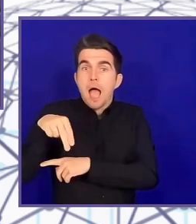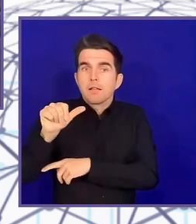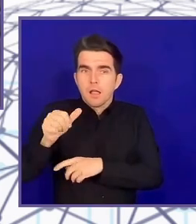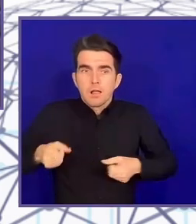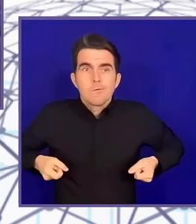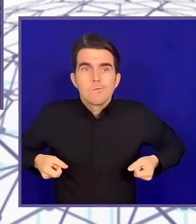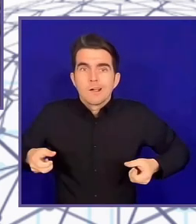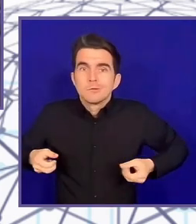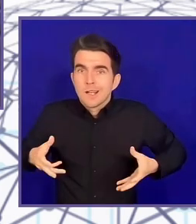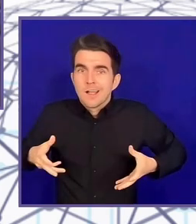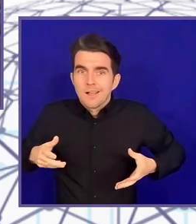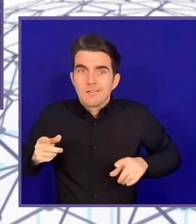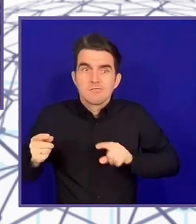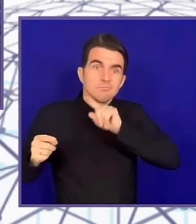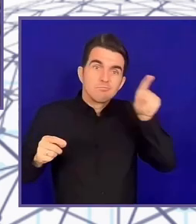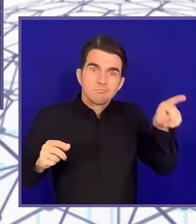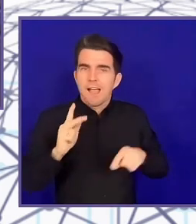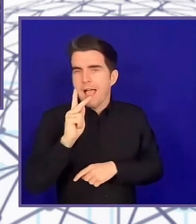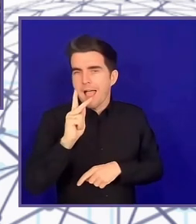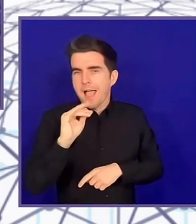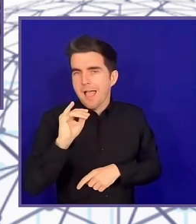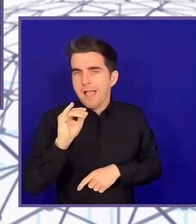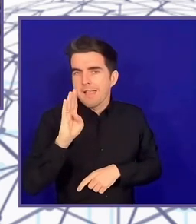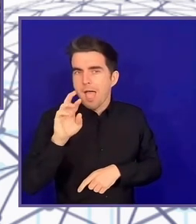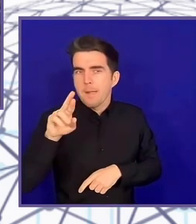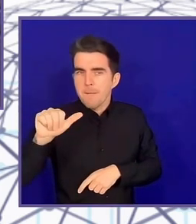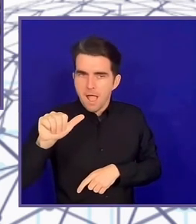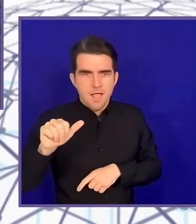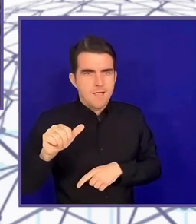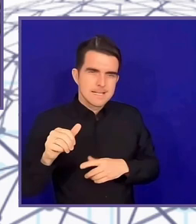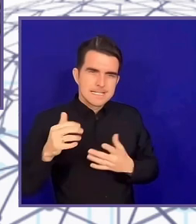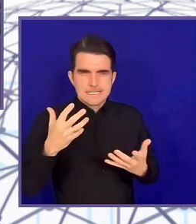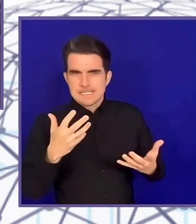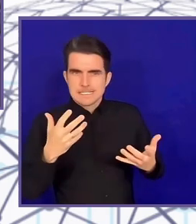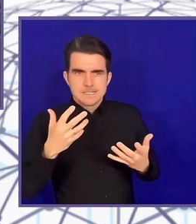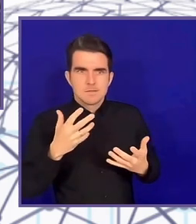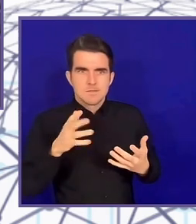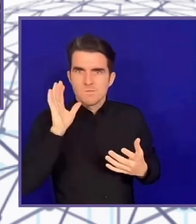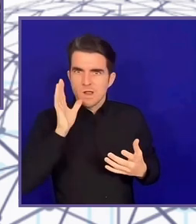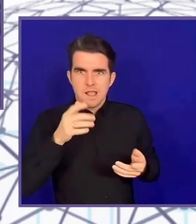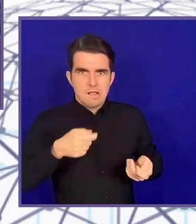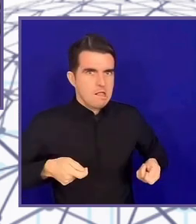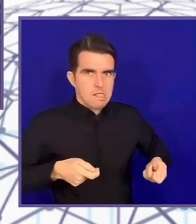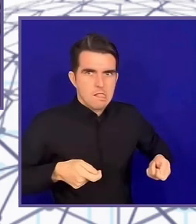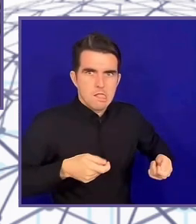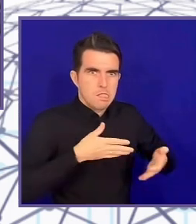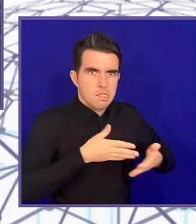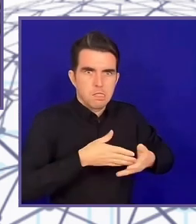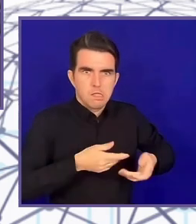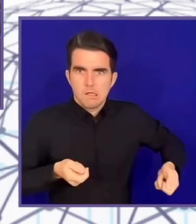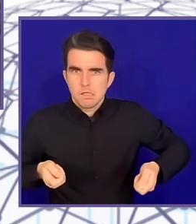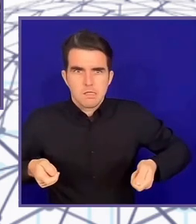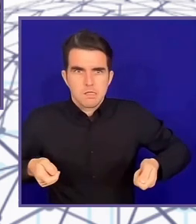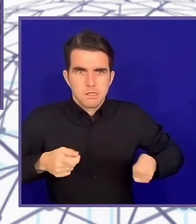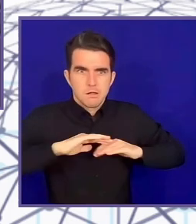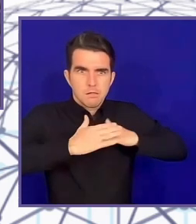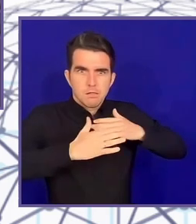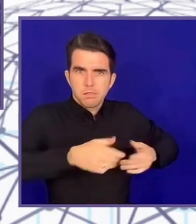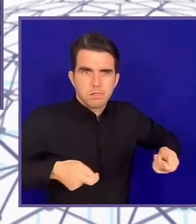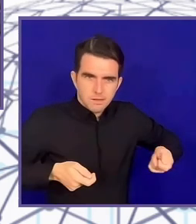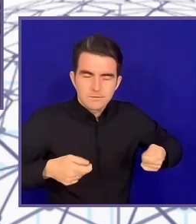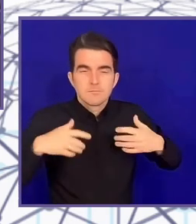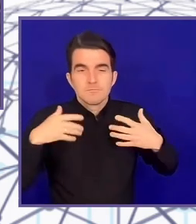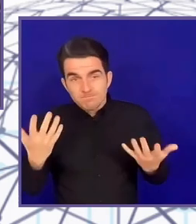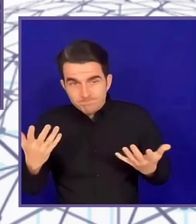a charity-based model and that has been very problematic. It's filled a gap, but it's also been problematic in